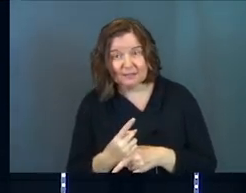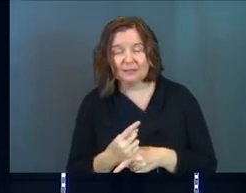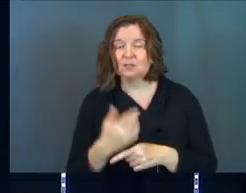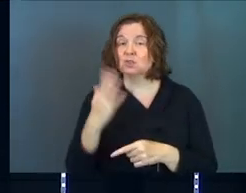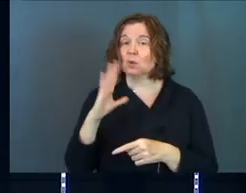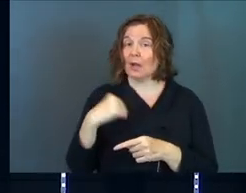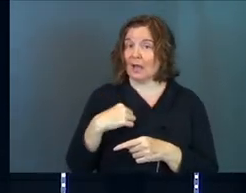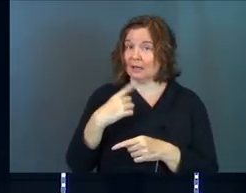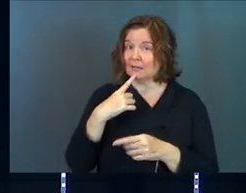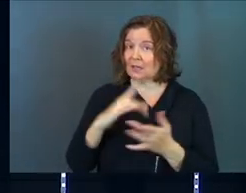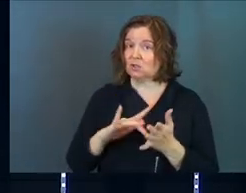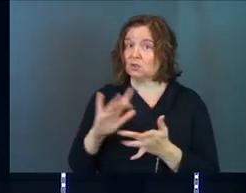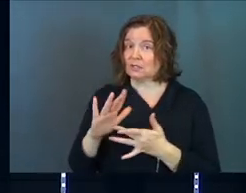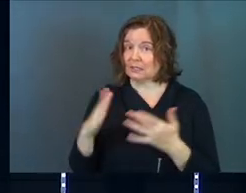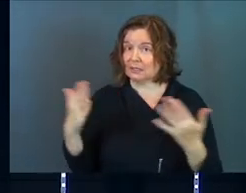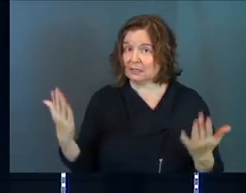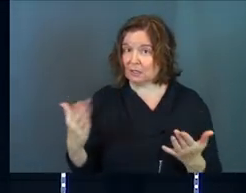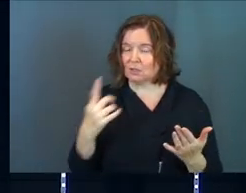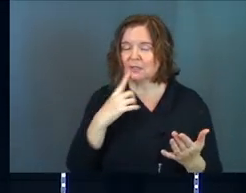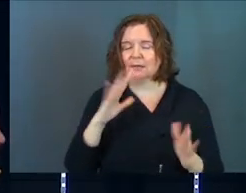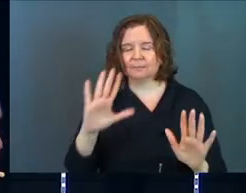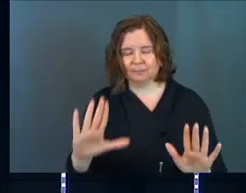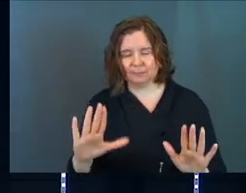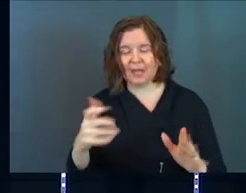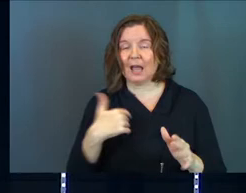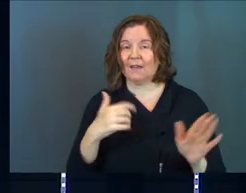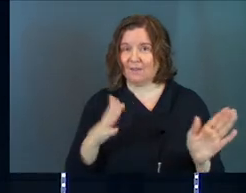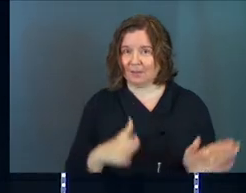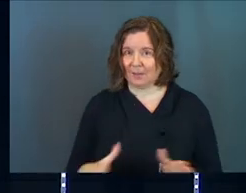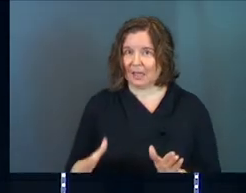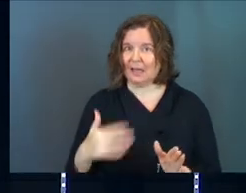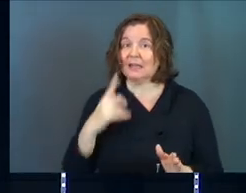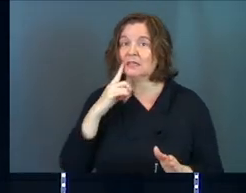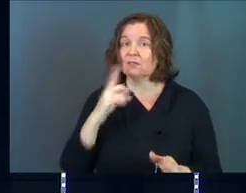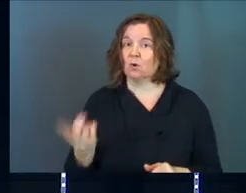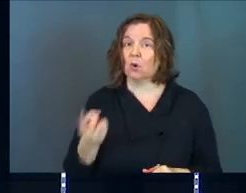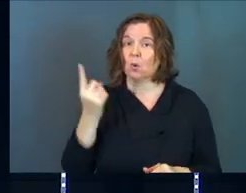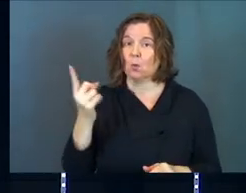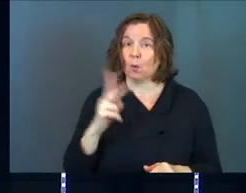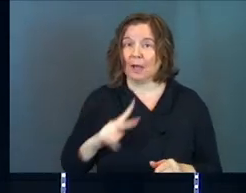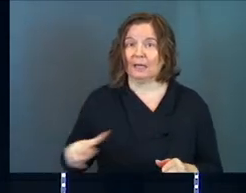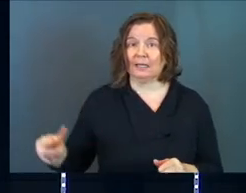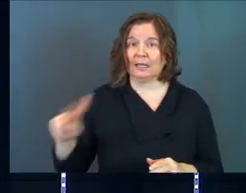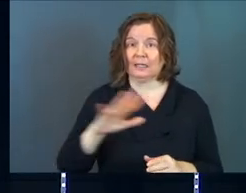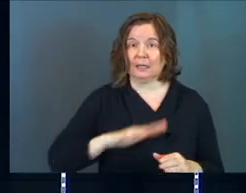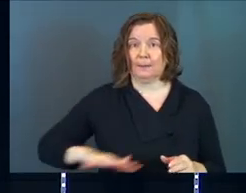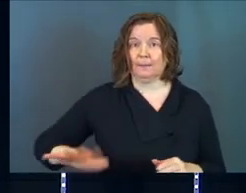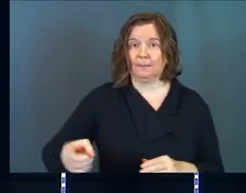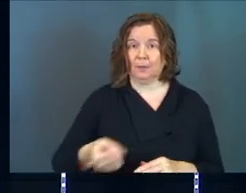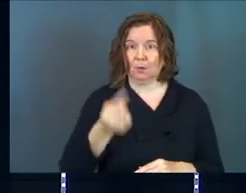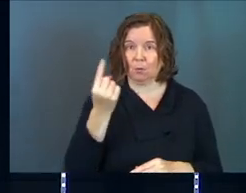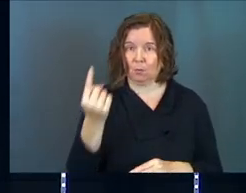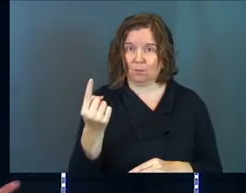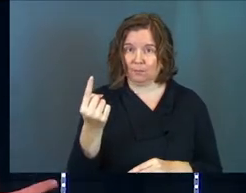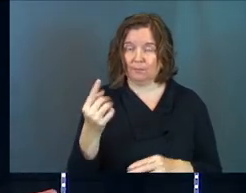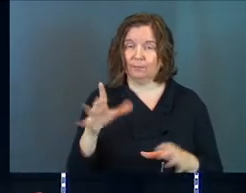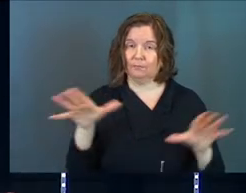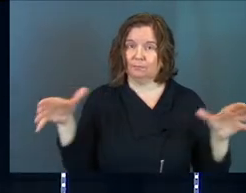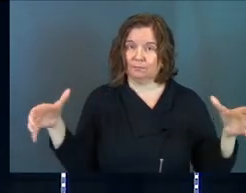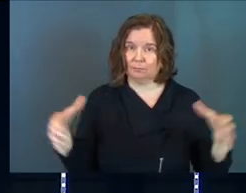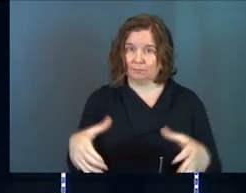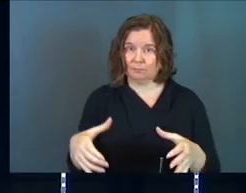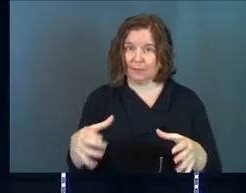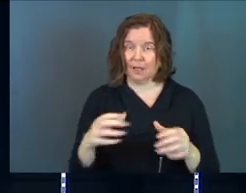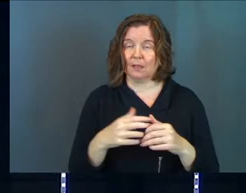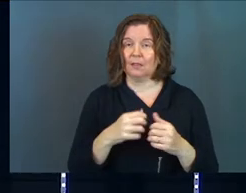So God says to Jesus here, he says, Listen, I've got a plan, and it's for one kingdom. It's one kingdom, and they're